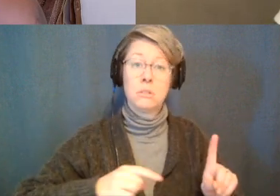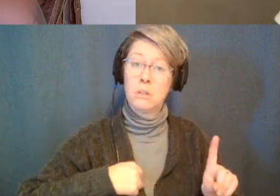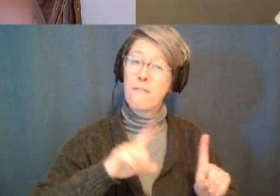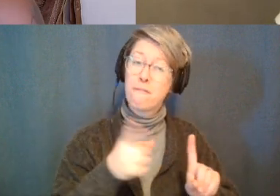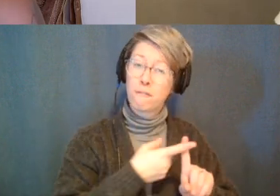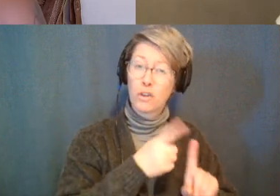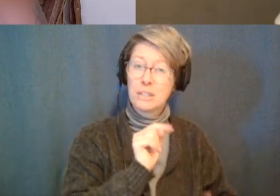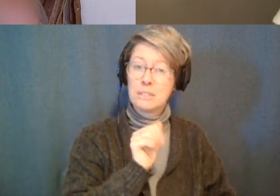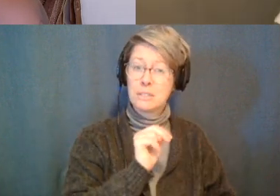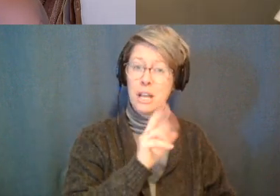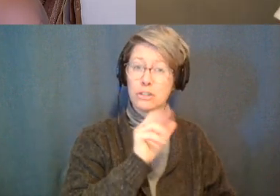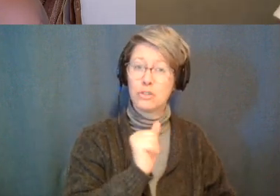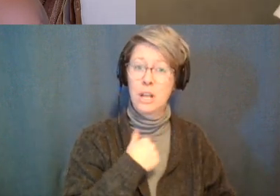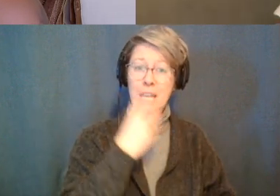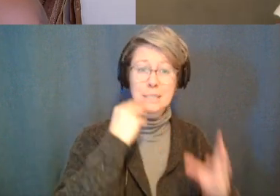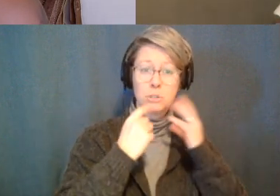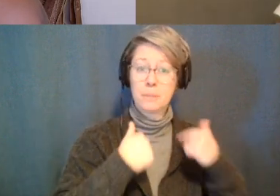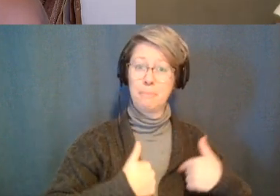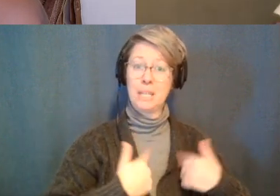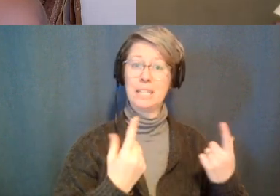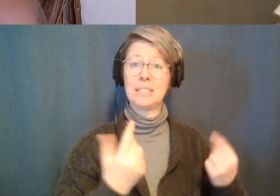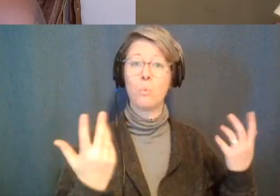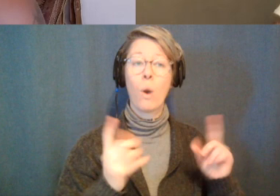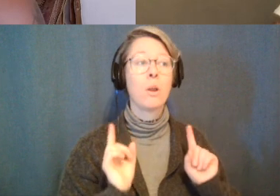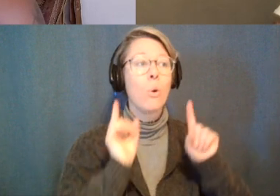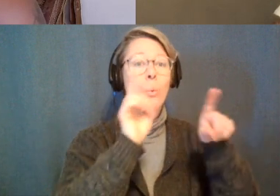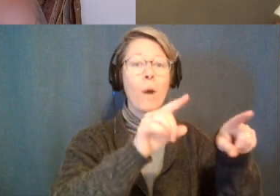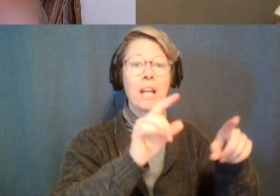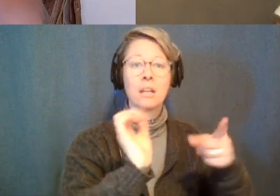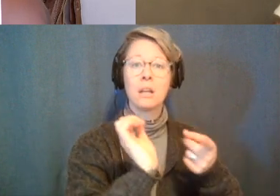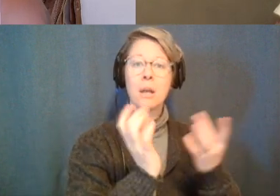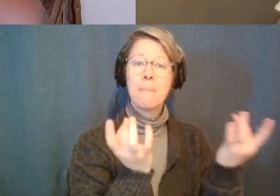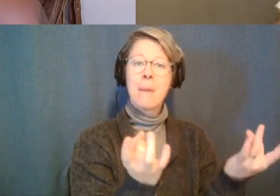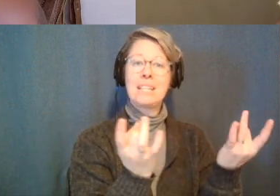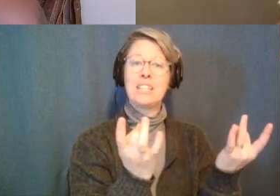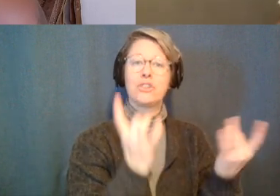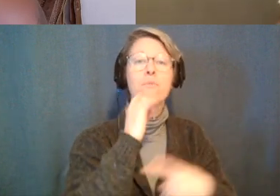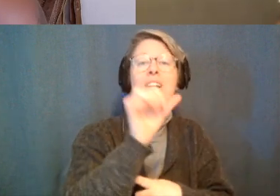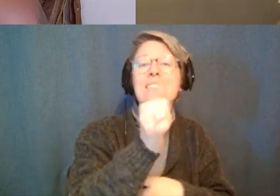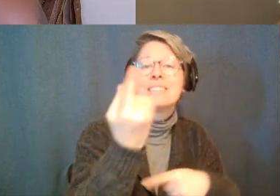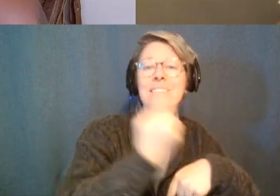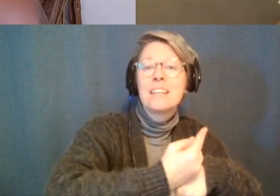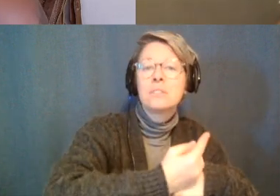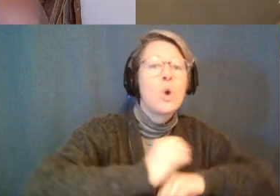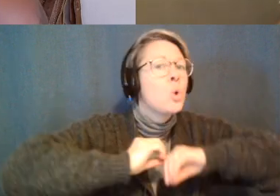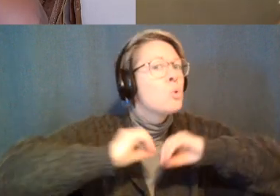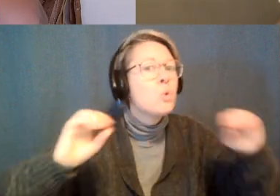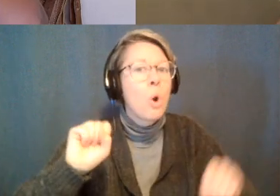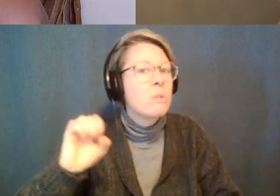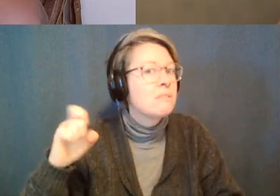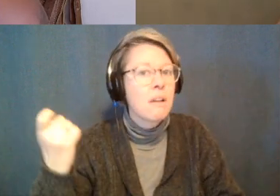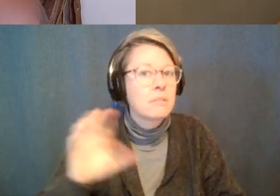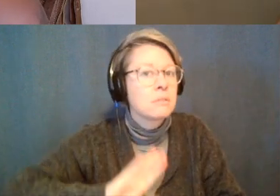with my teacher and we meditated for 10 fucking days nothing about sex we meditated to